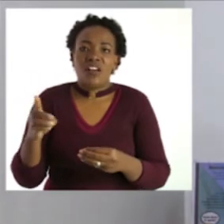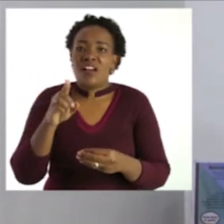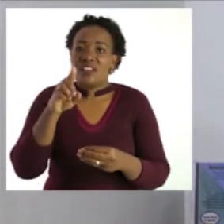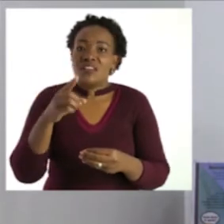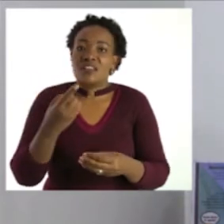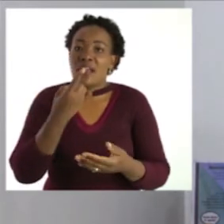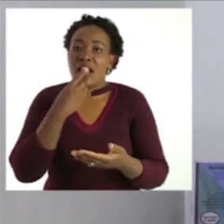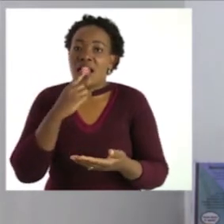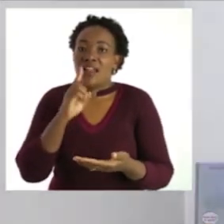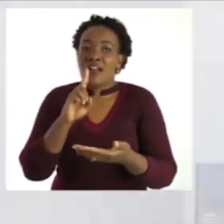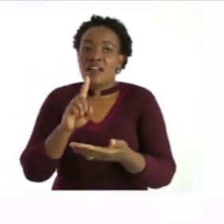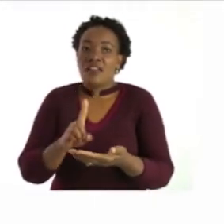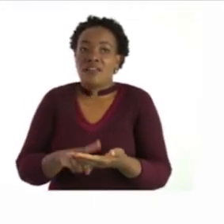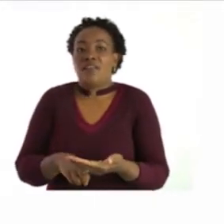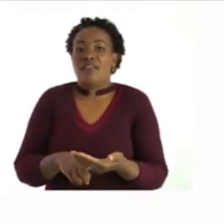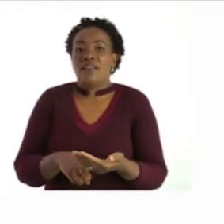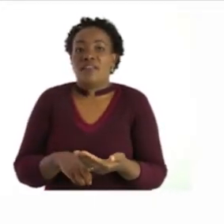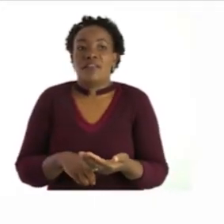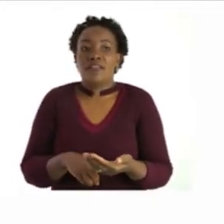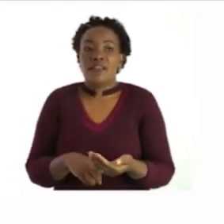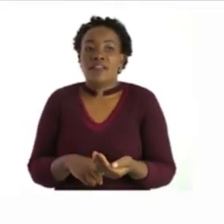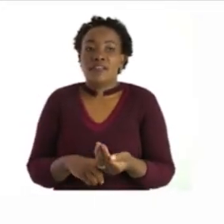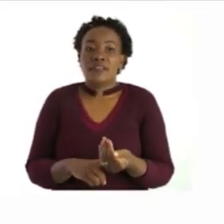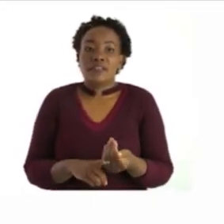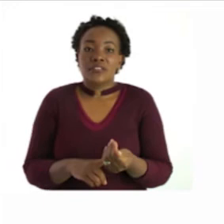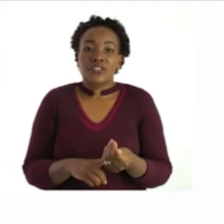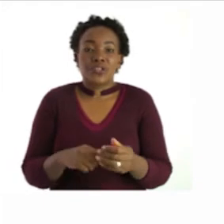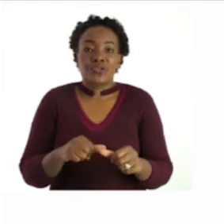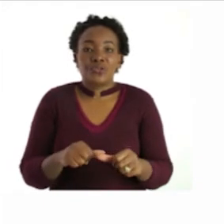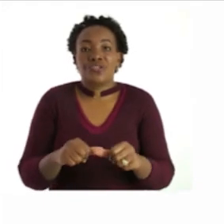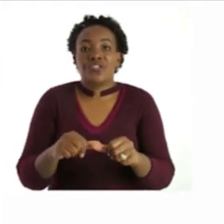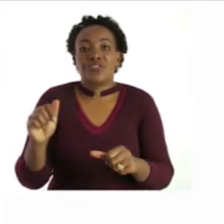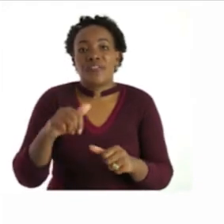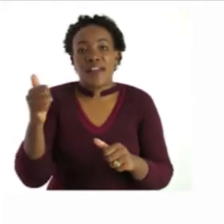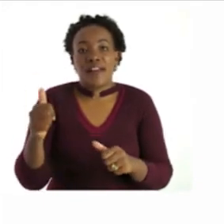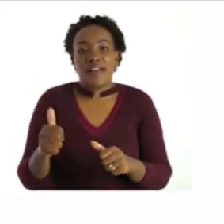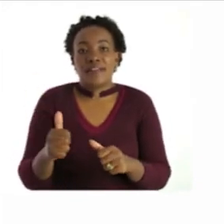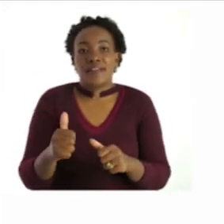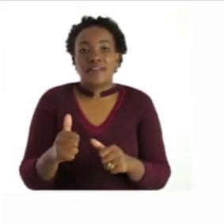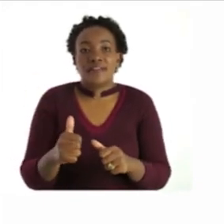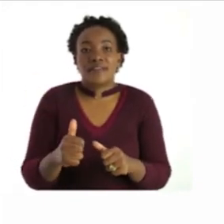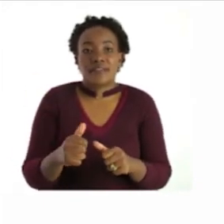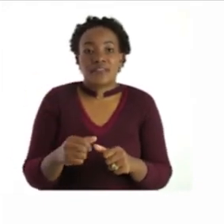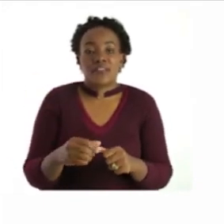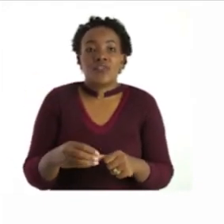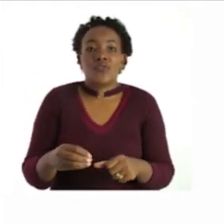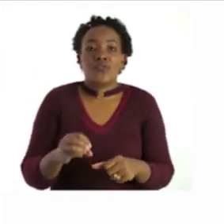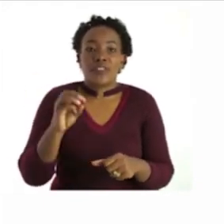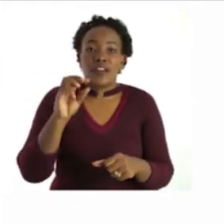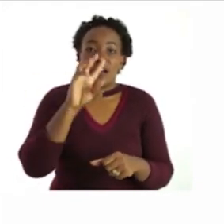so i want you to do the remaining ones by just adding the sound o